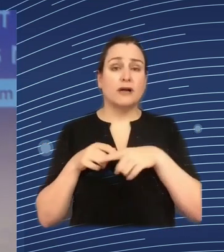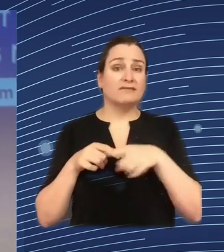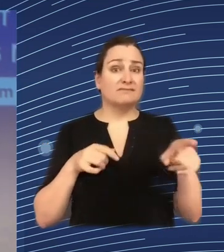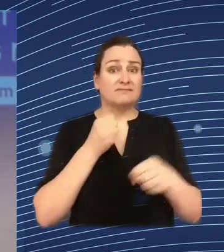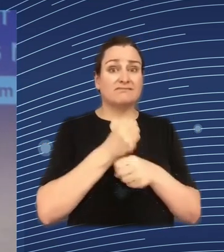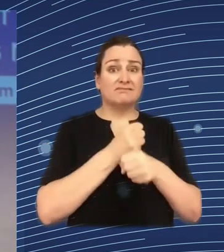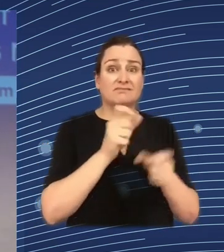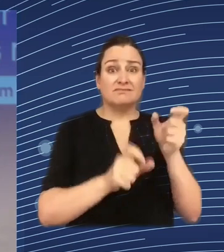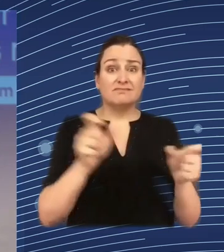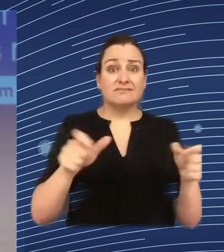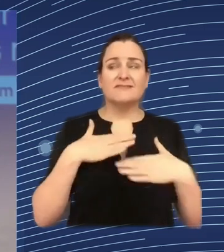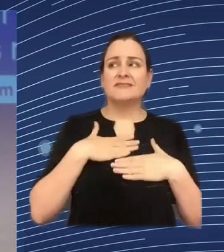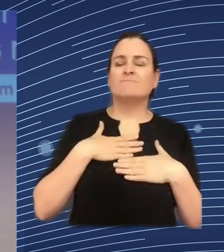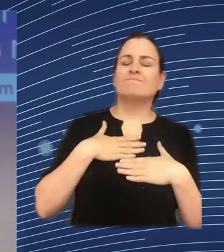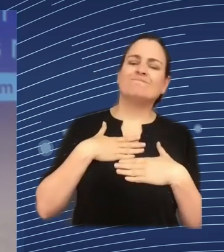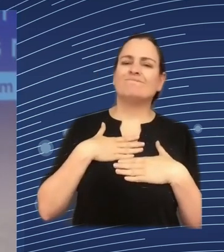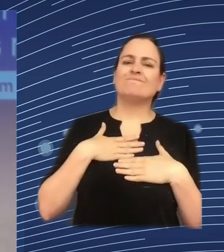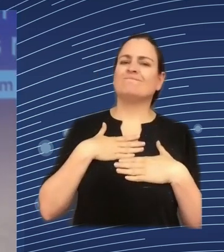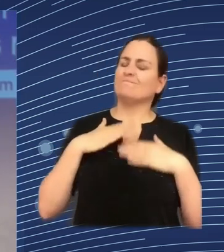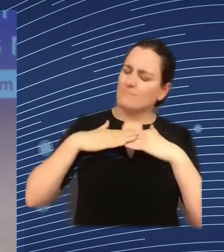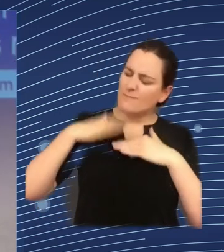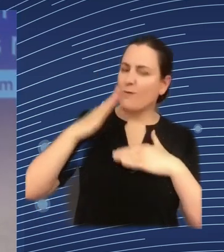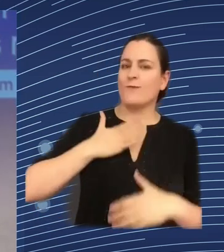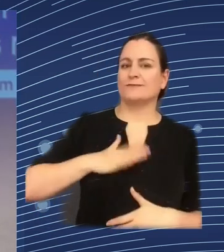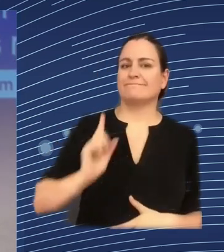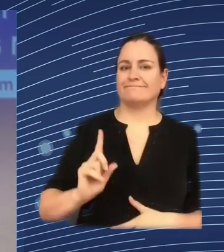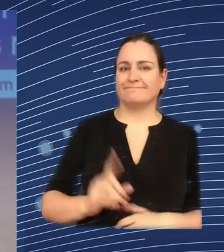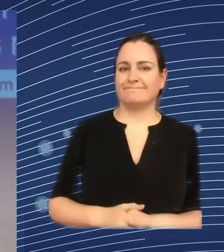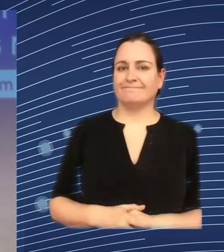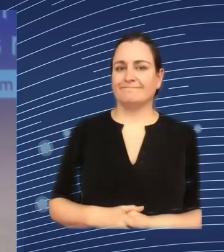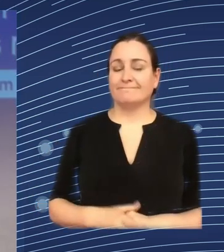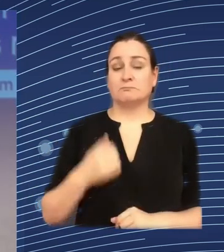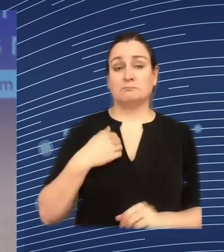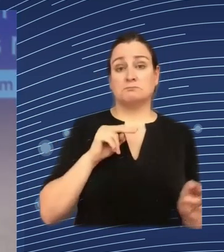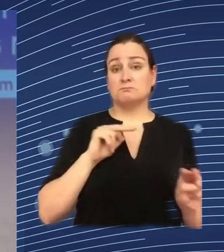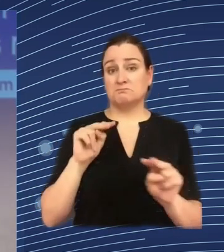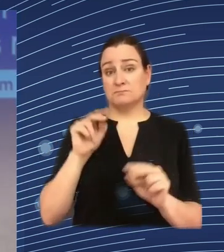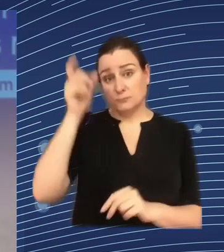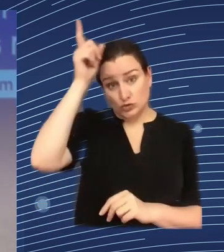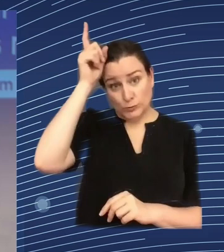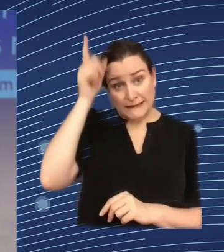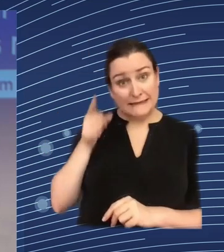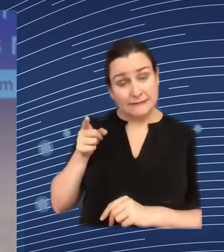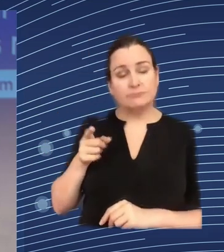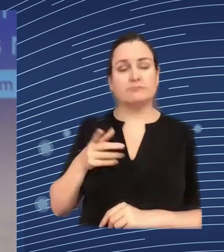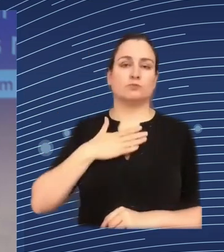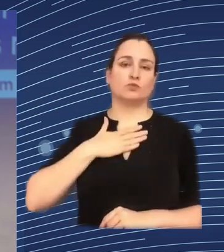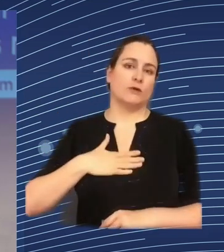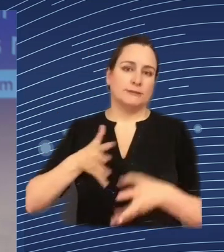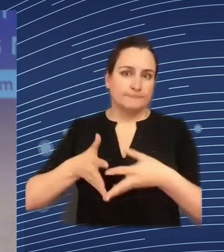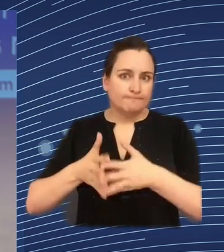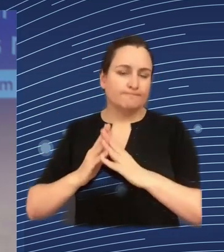think in Germany about a special law for this this